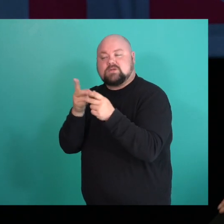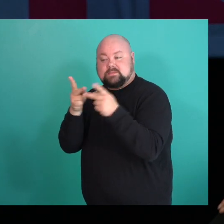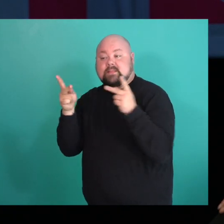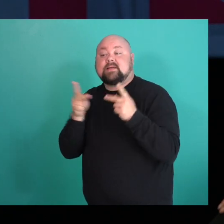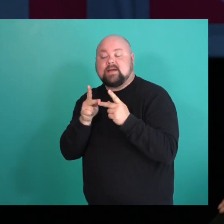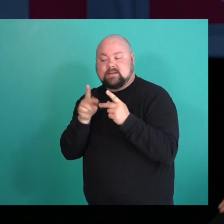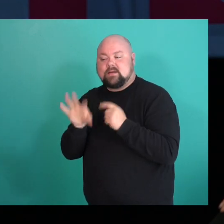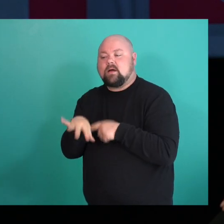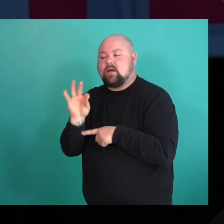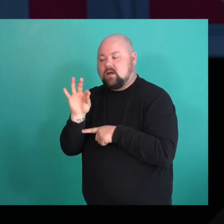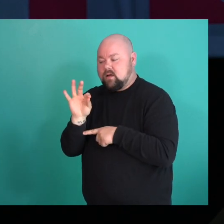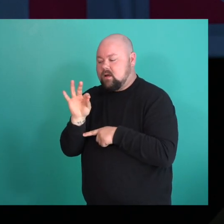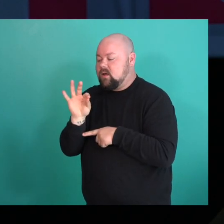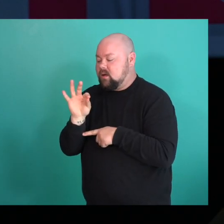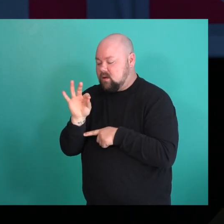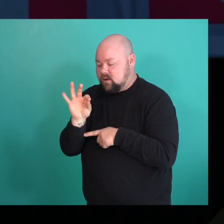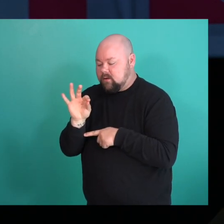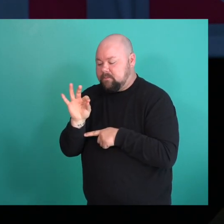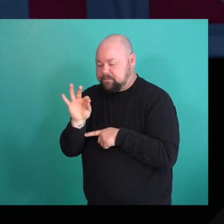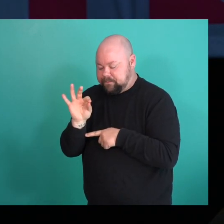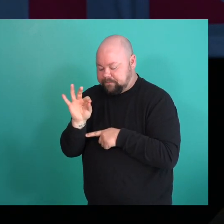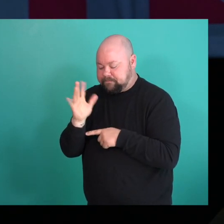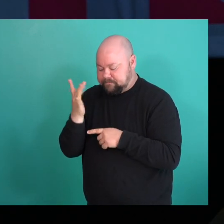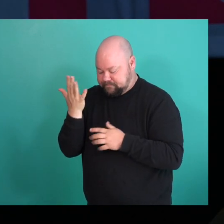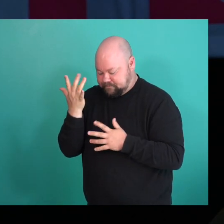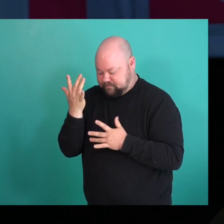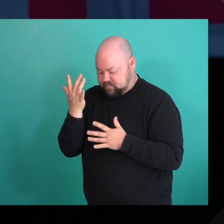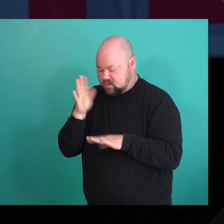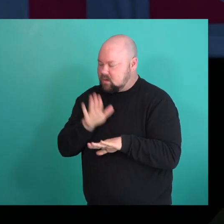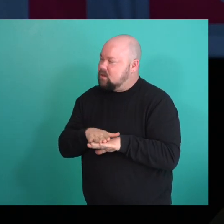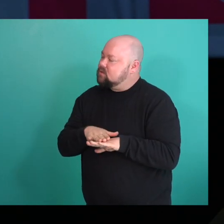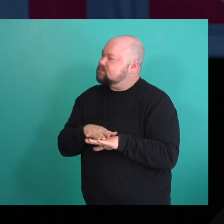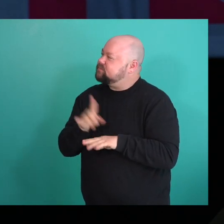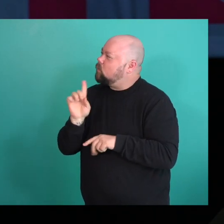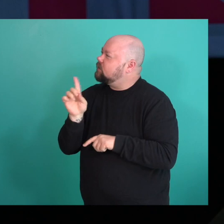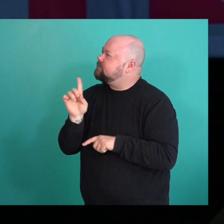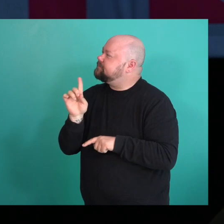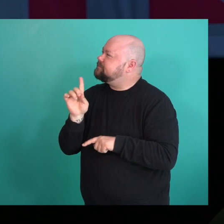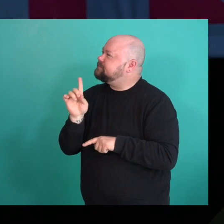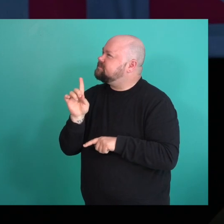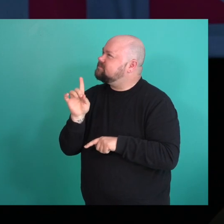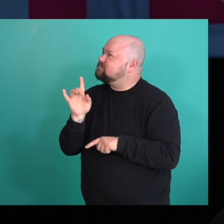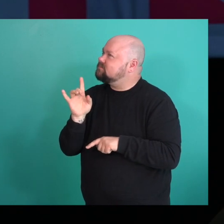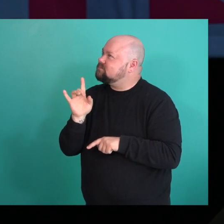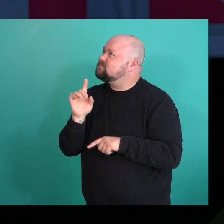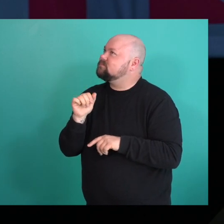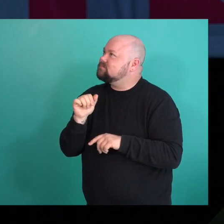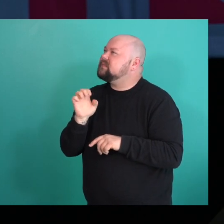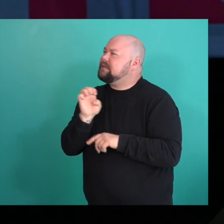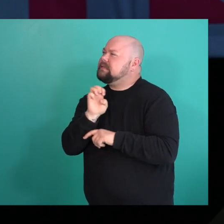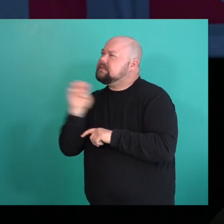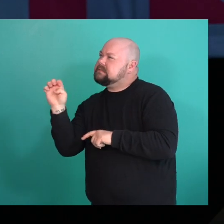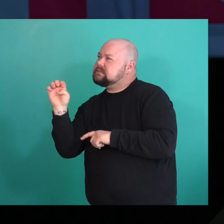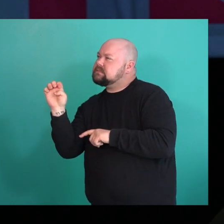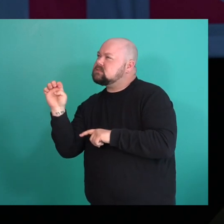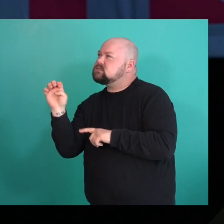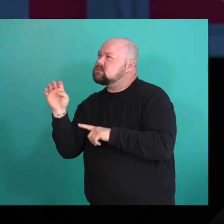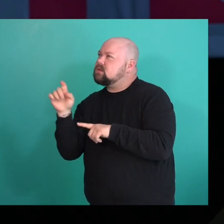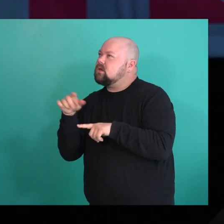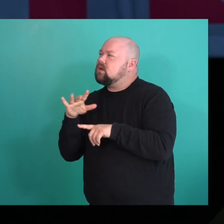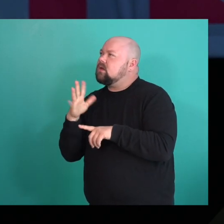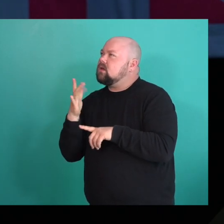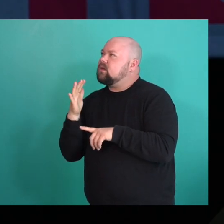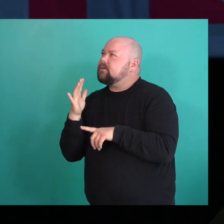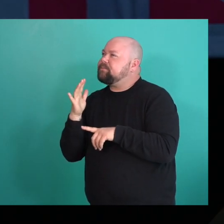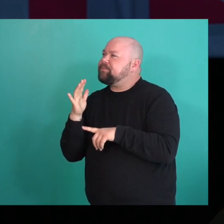went to was, um, on, no, where the heck was it? It's, it was in the, on the east side. And it